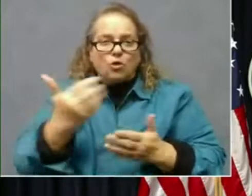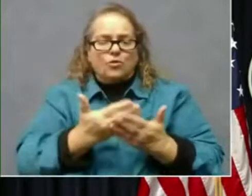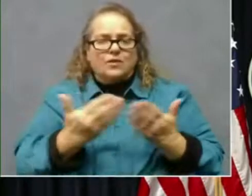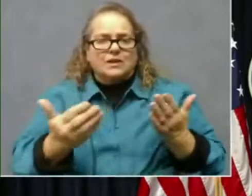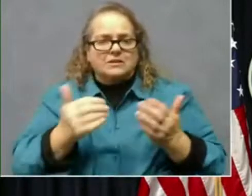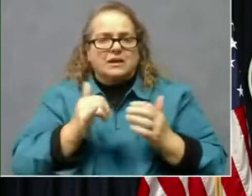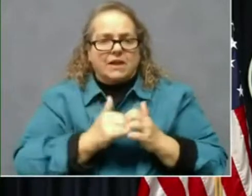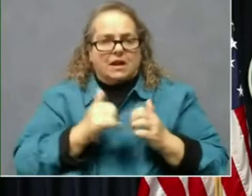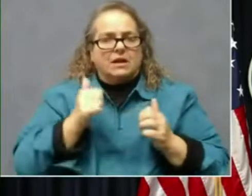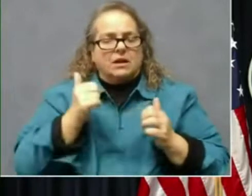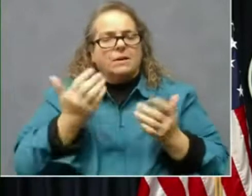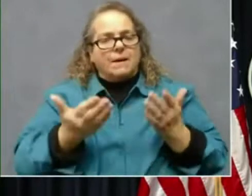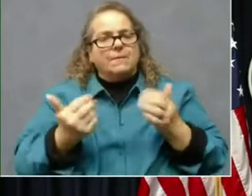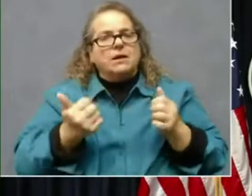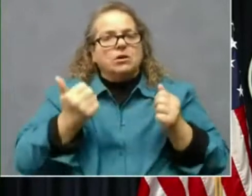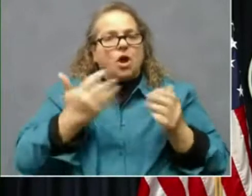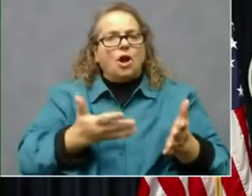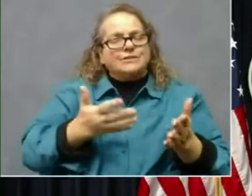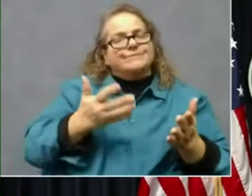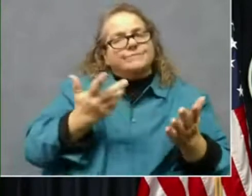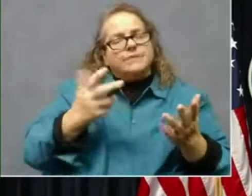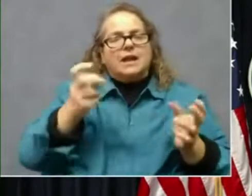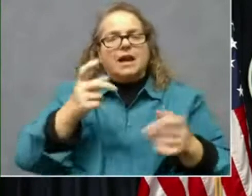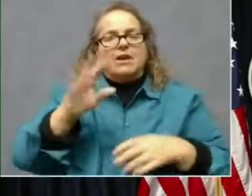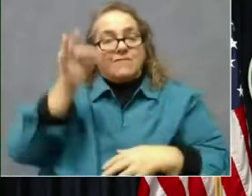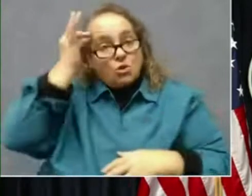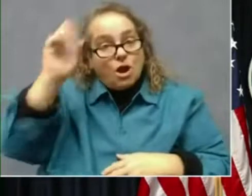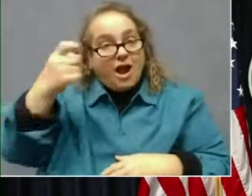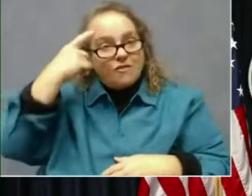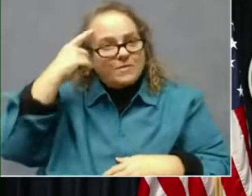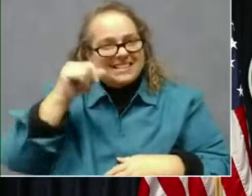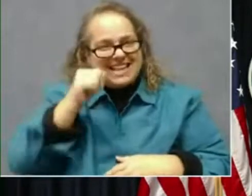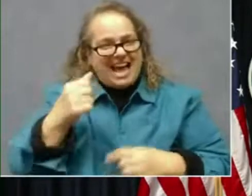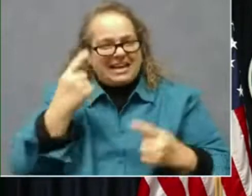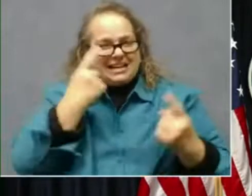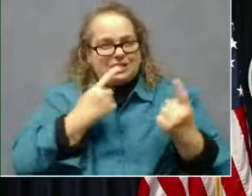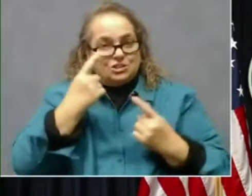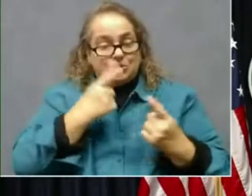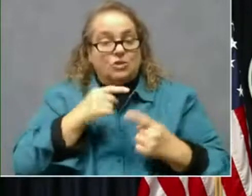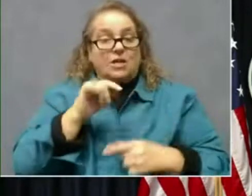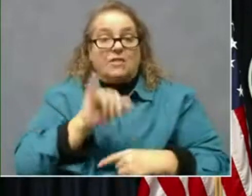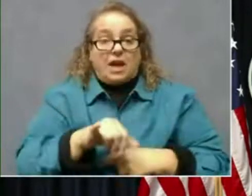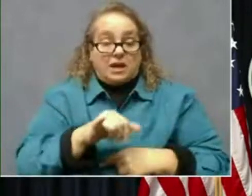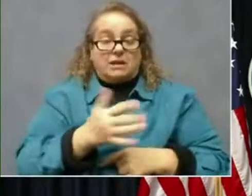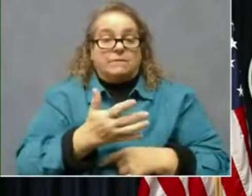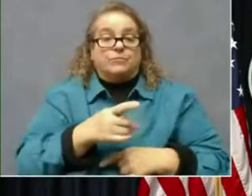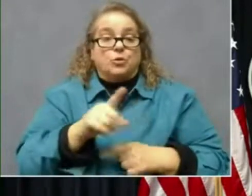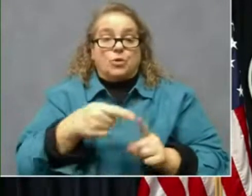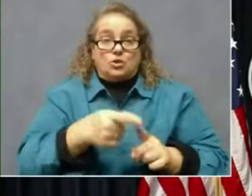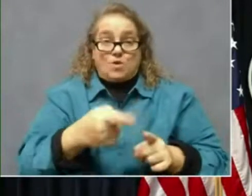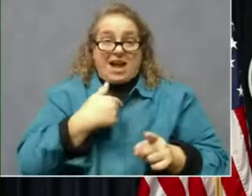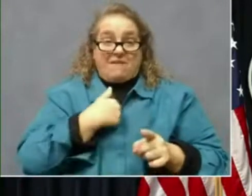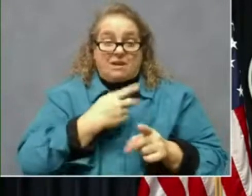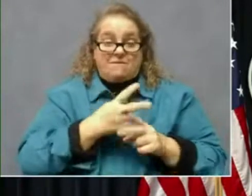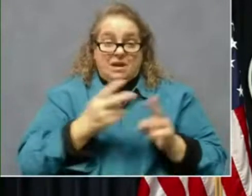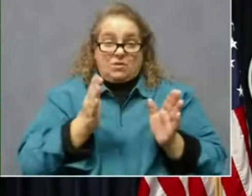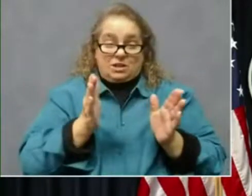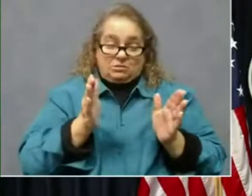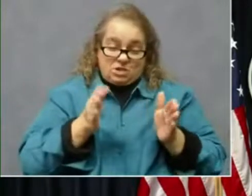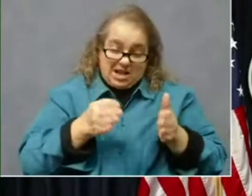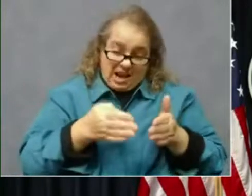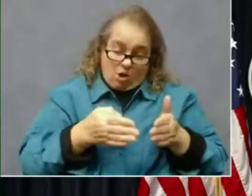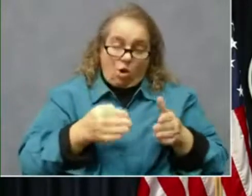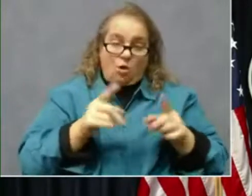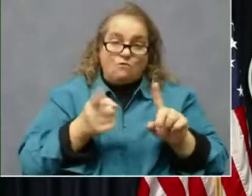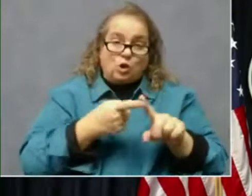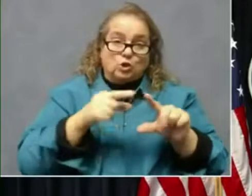underestimated by the federal government. And that's when you have a really narrow first group, which we did, and I understand why.